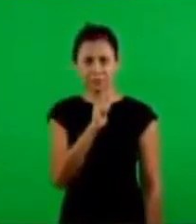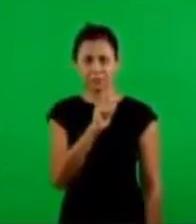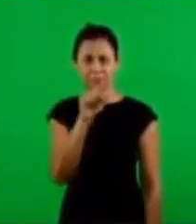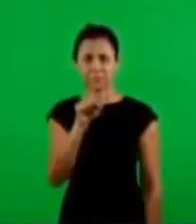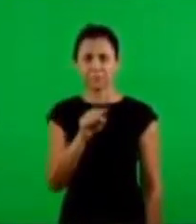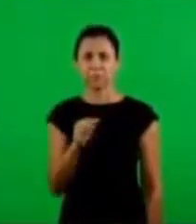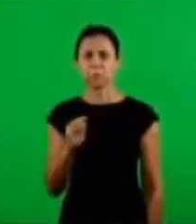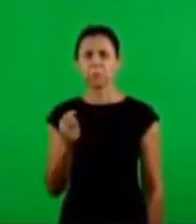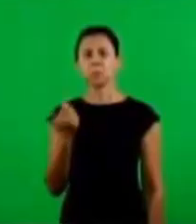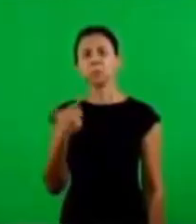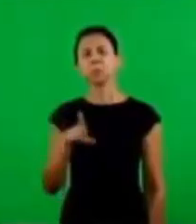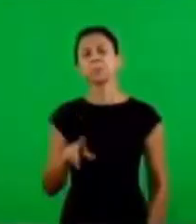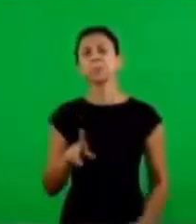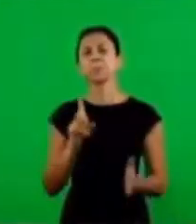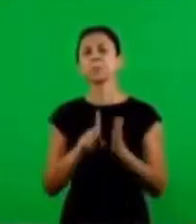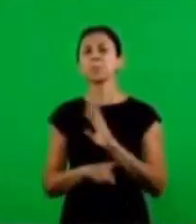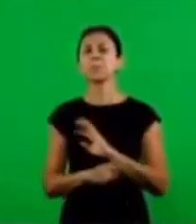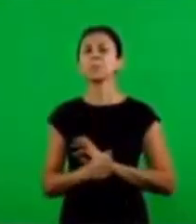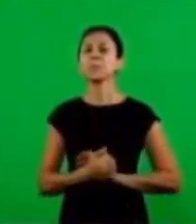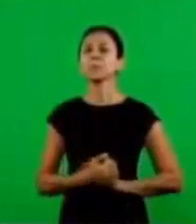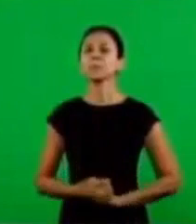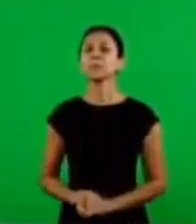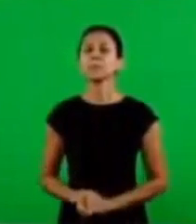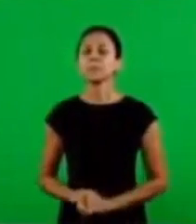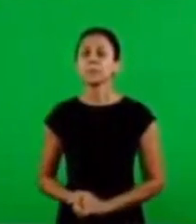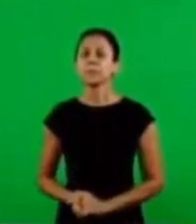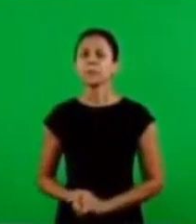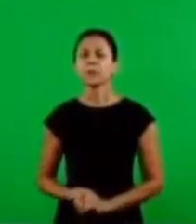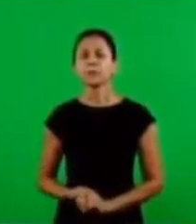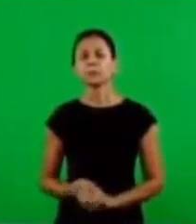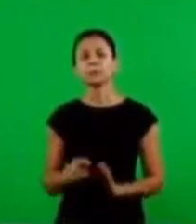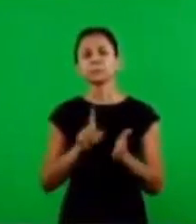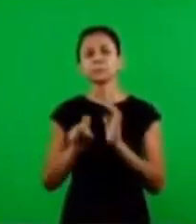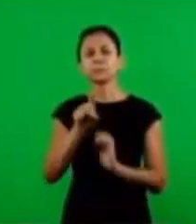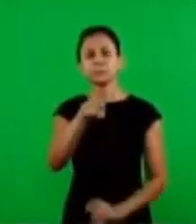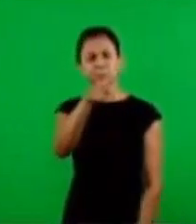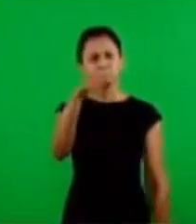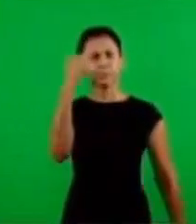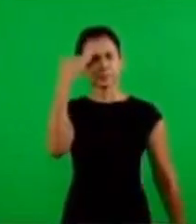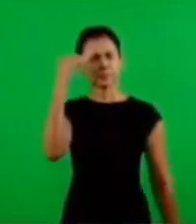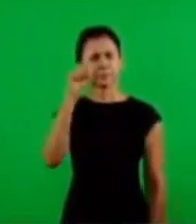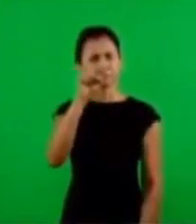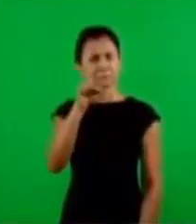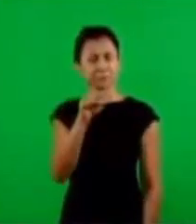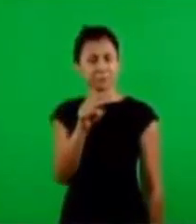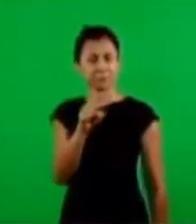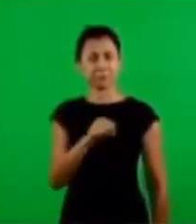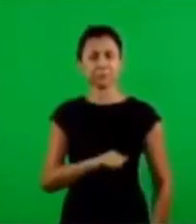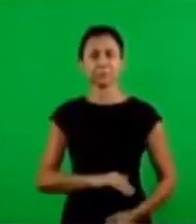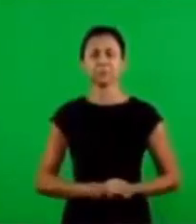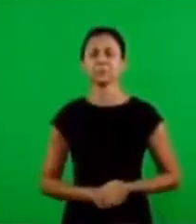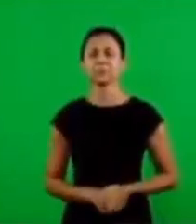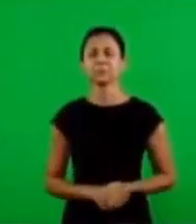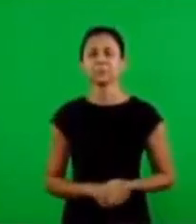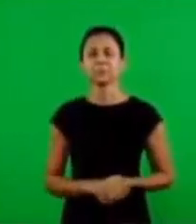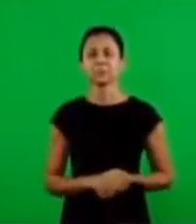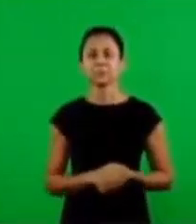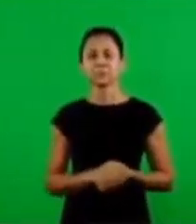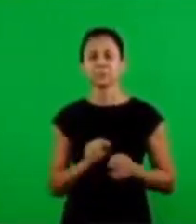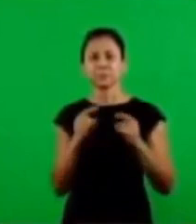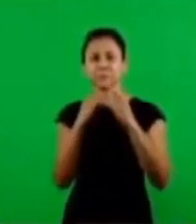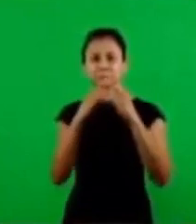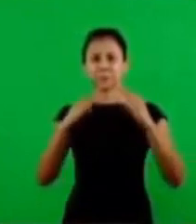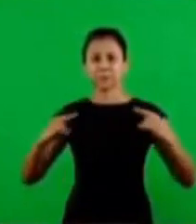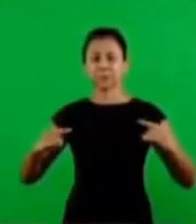So now let's go to the next question. So it's the same affirmation. Did know